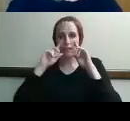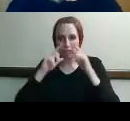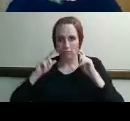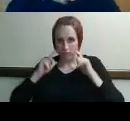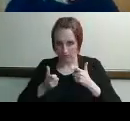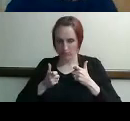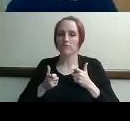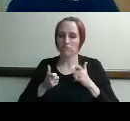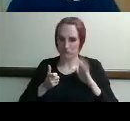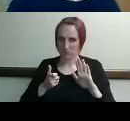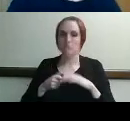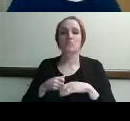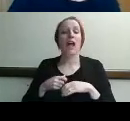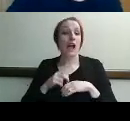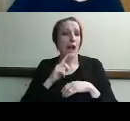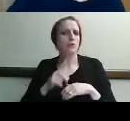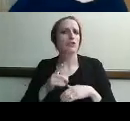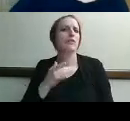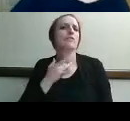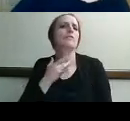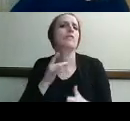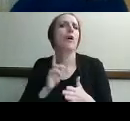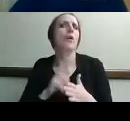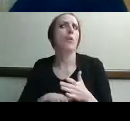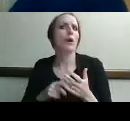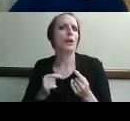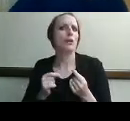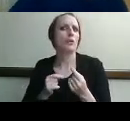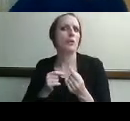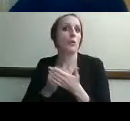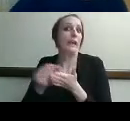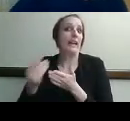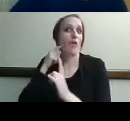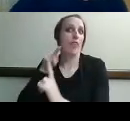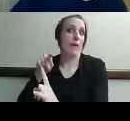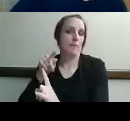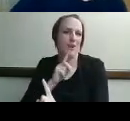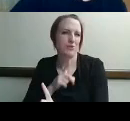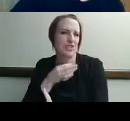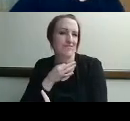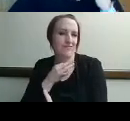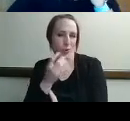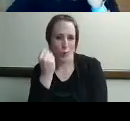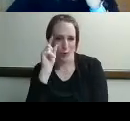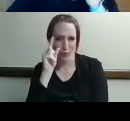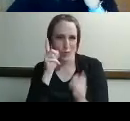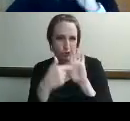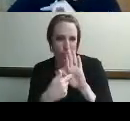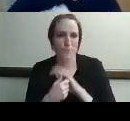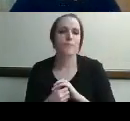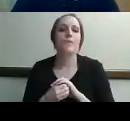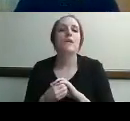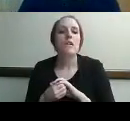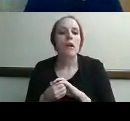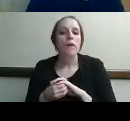i'm sure you want to know what did we do for them let's see all right we're gonna go